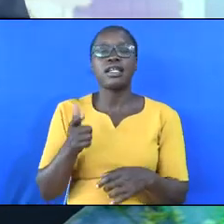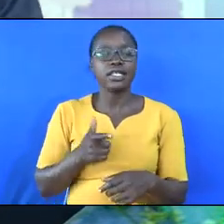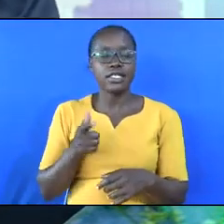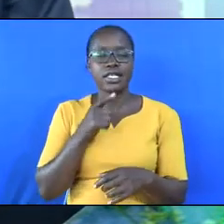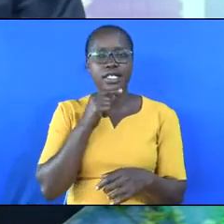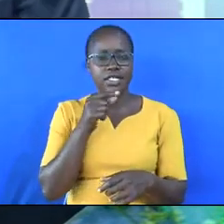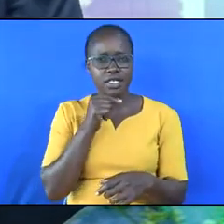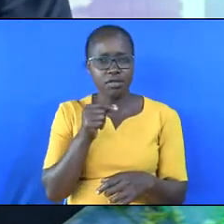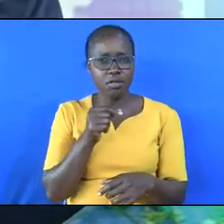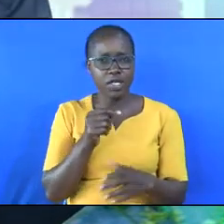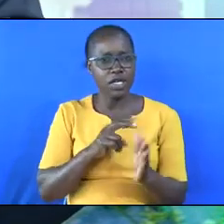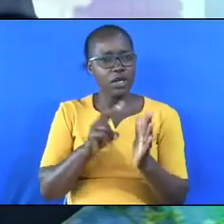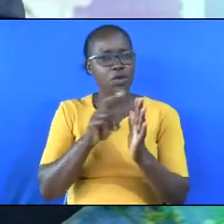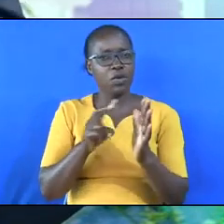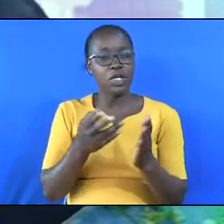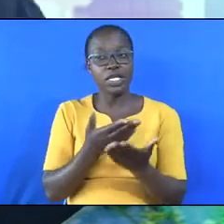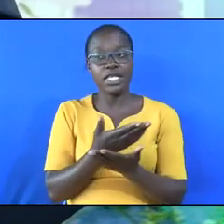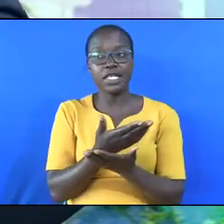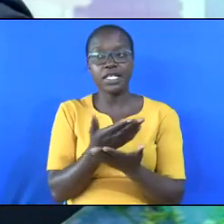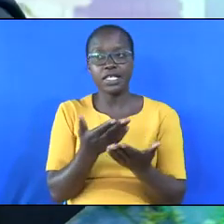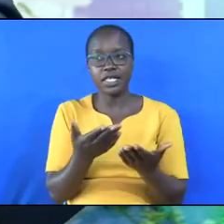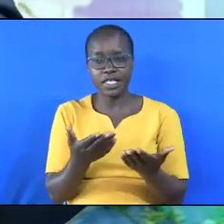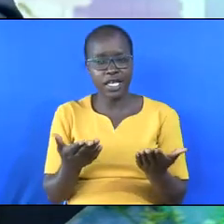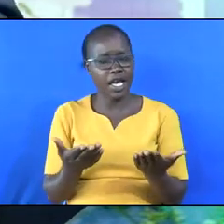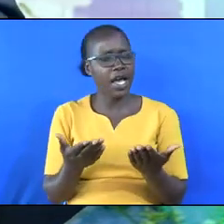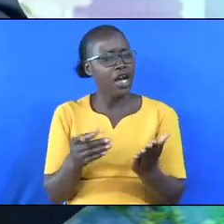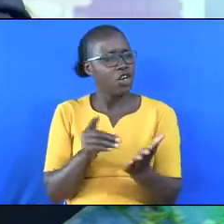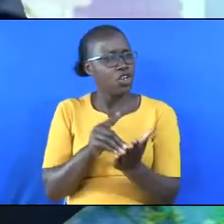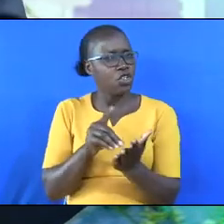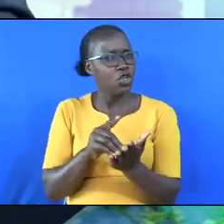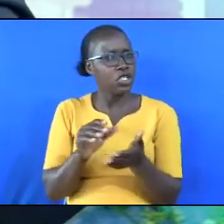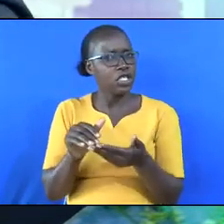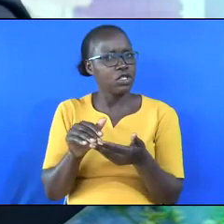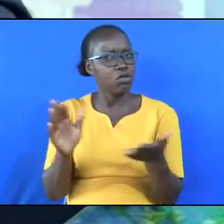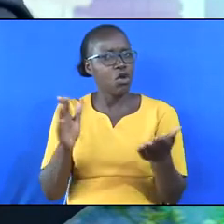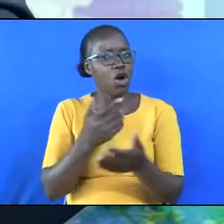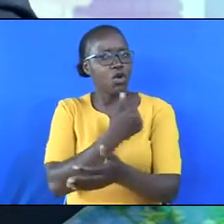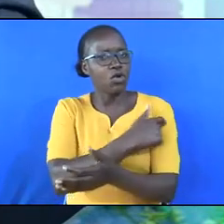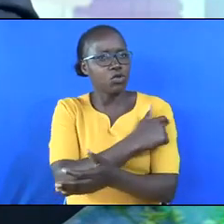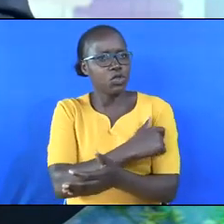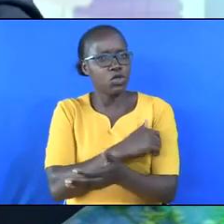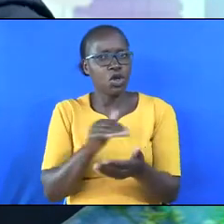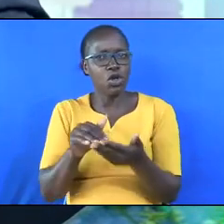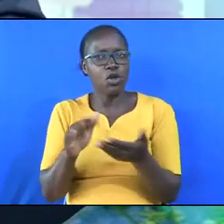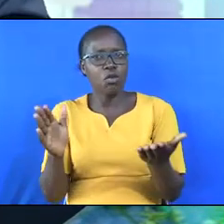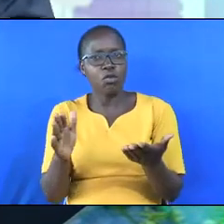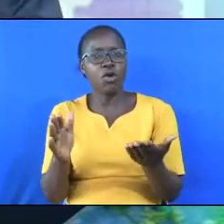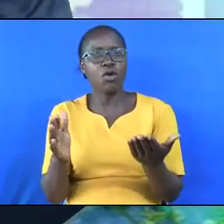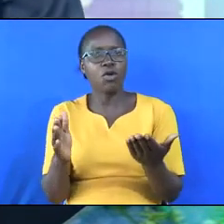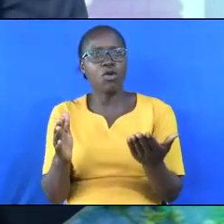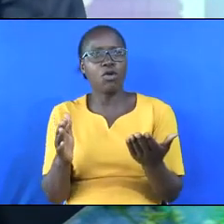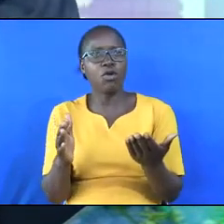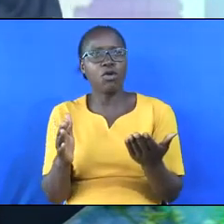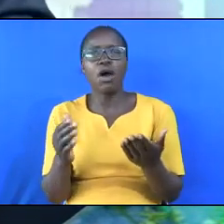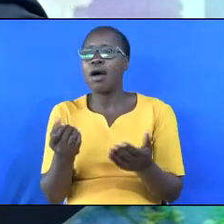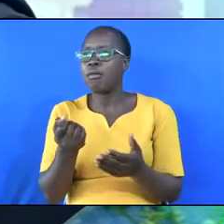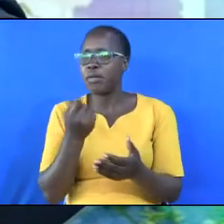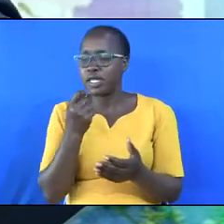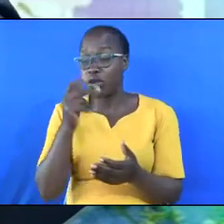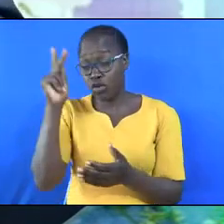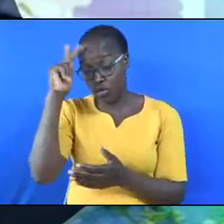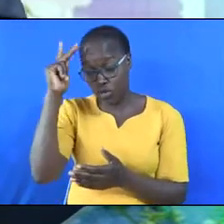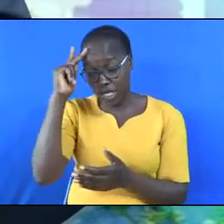We live in an age where there are more doctors, more hospitals, more pills, more medical